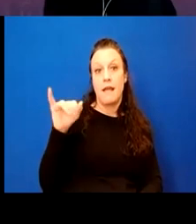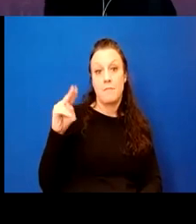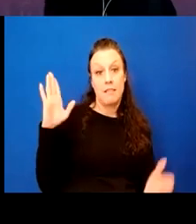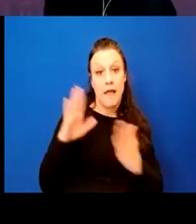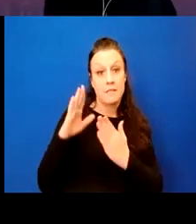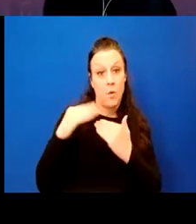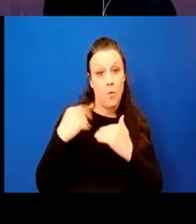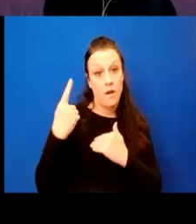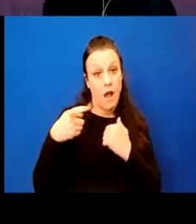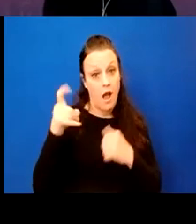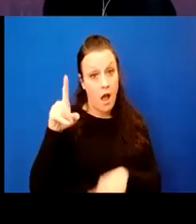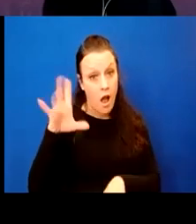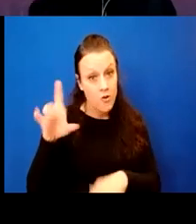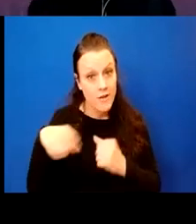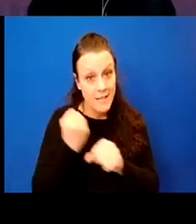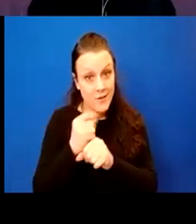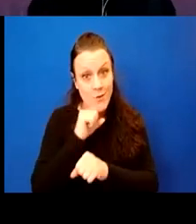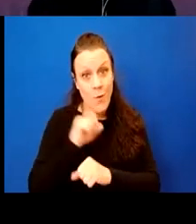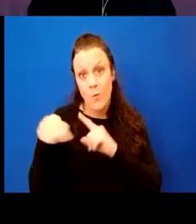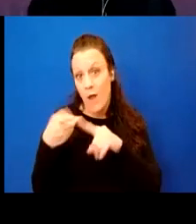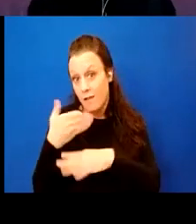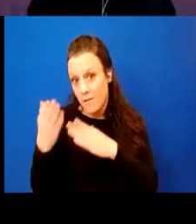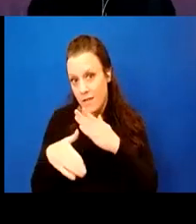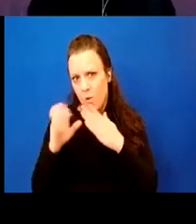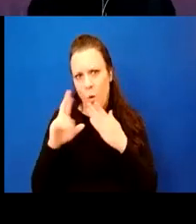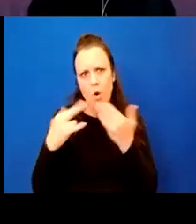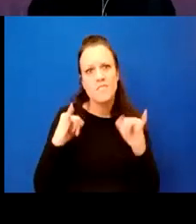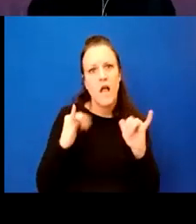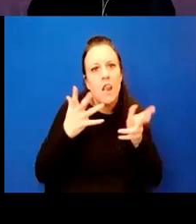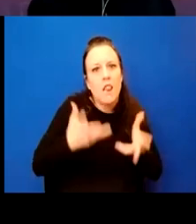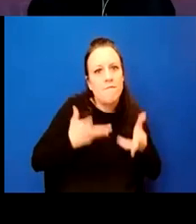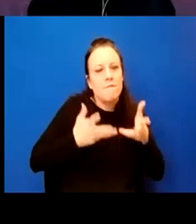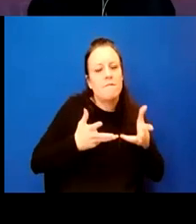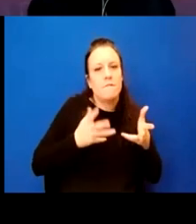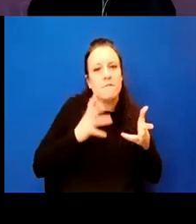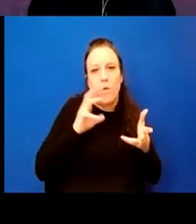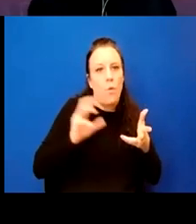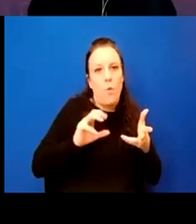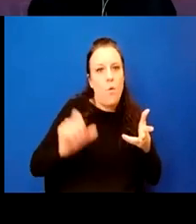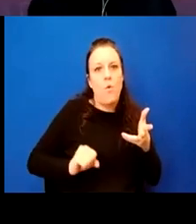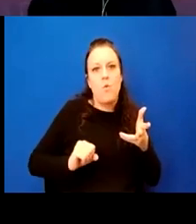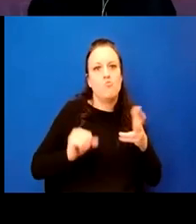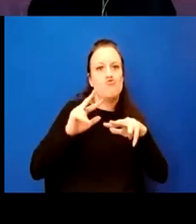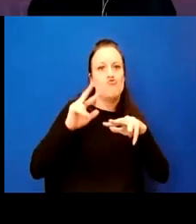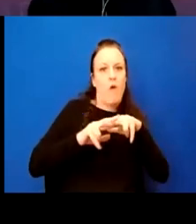years old when completed or will there still be some century old track remaining?